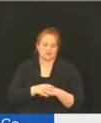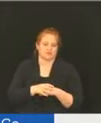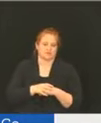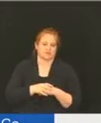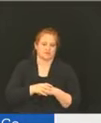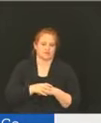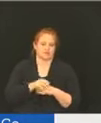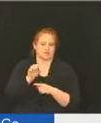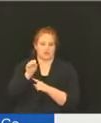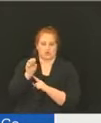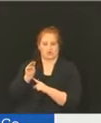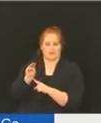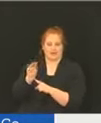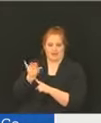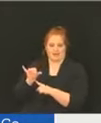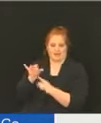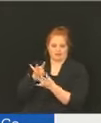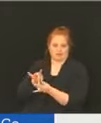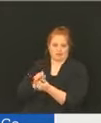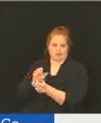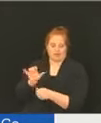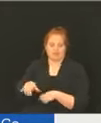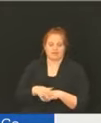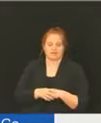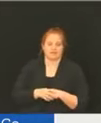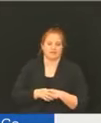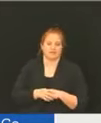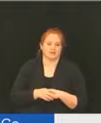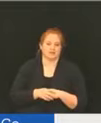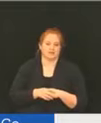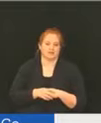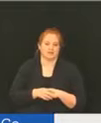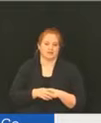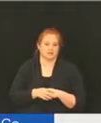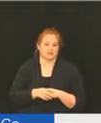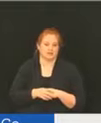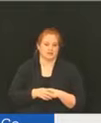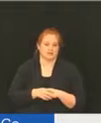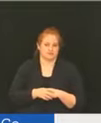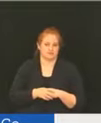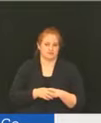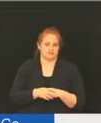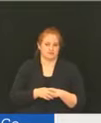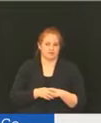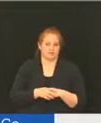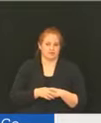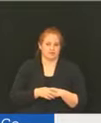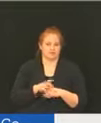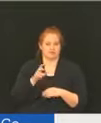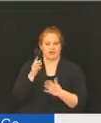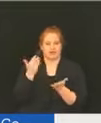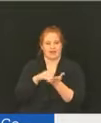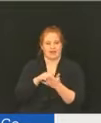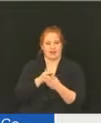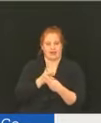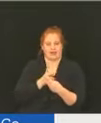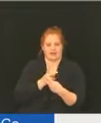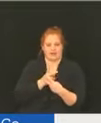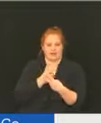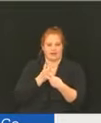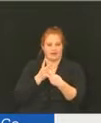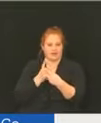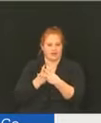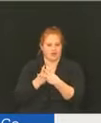media handles there. And as again, hashtag sleeve of Joko.